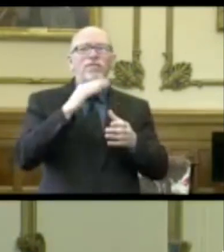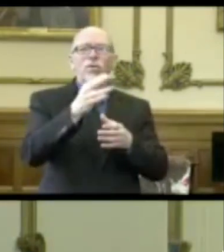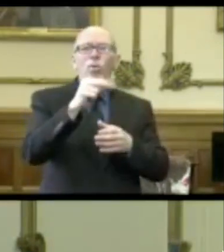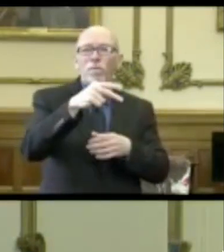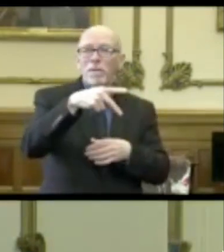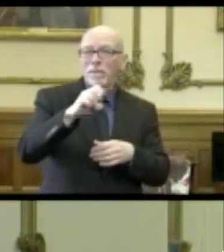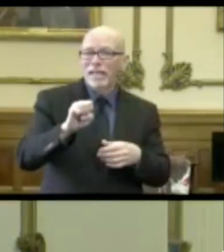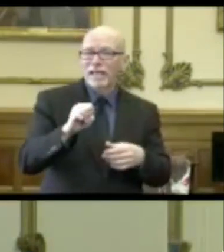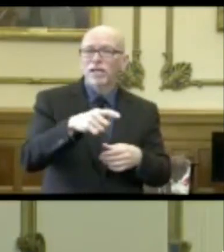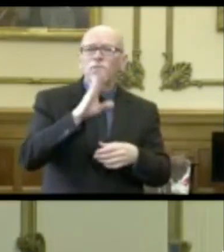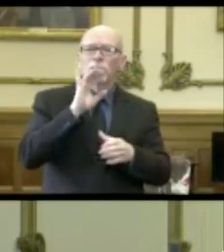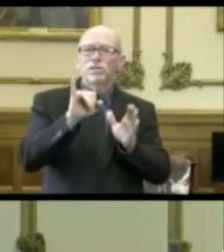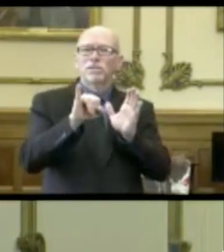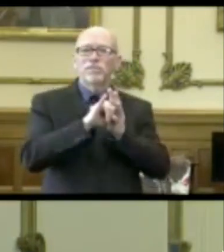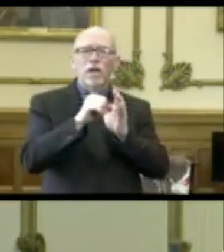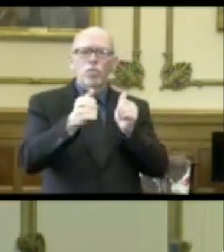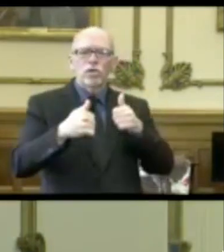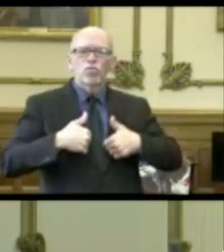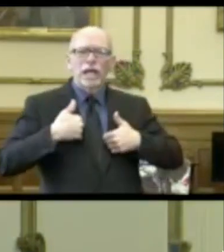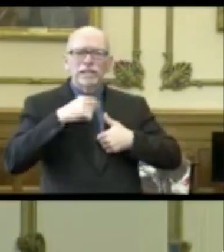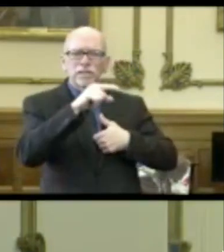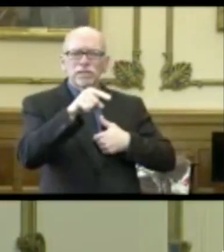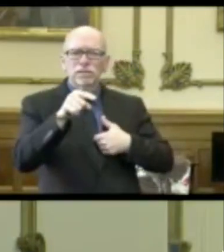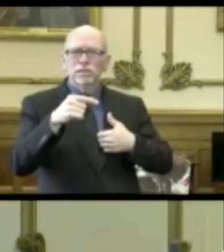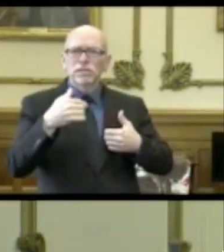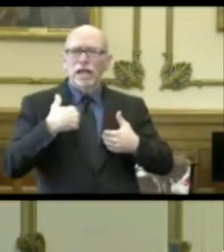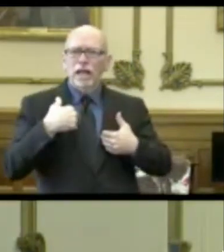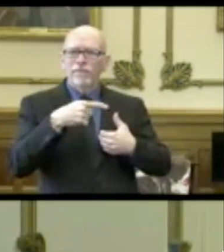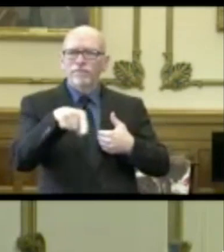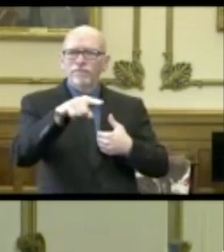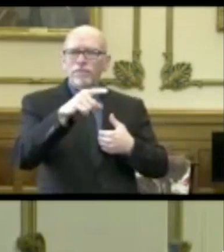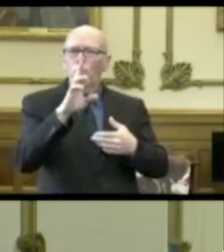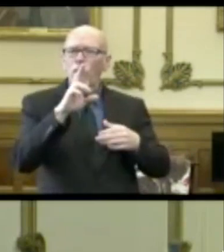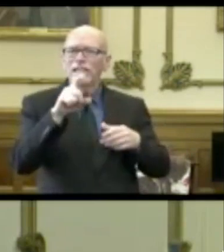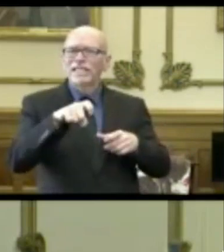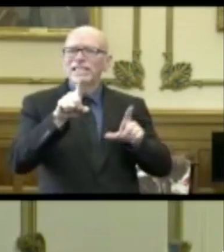They'll identify the residents within the facility that require testing,